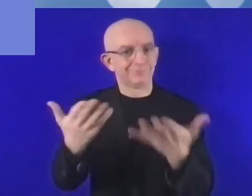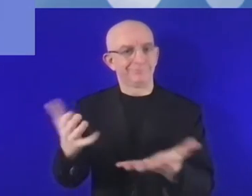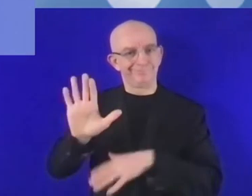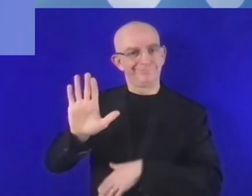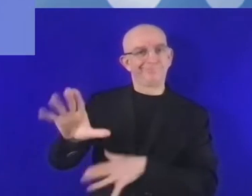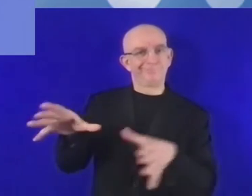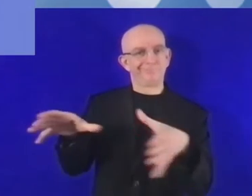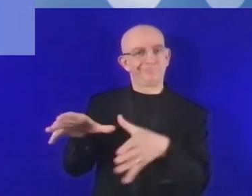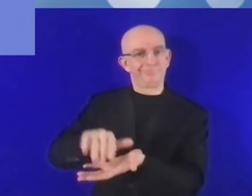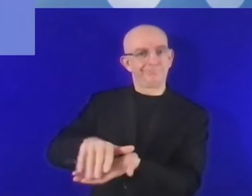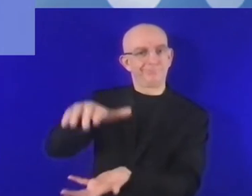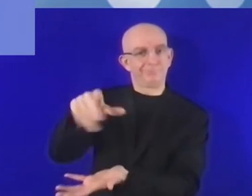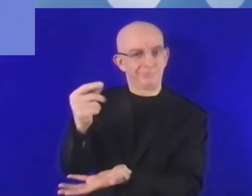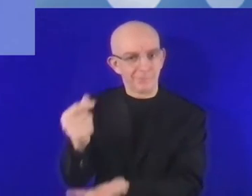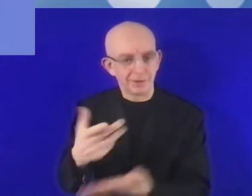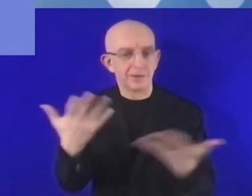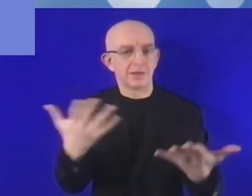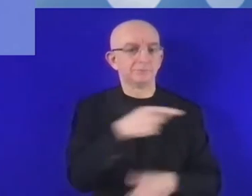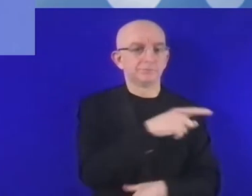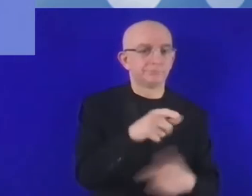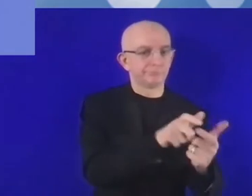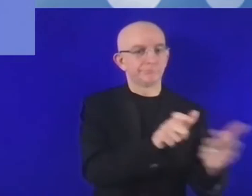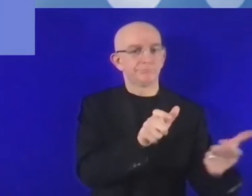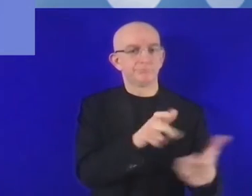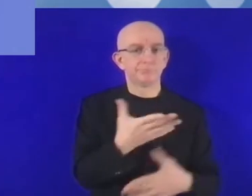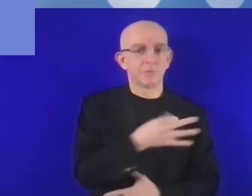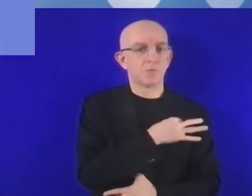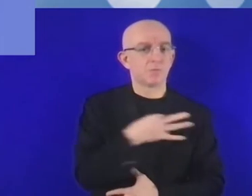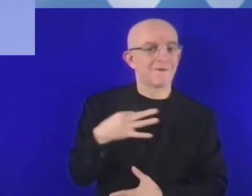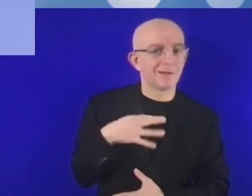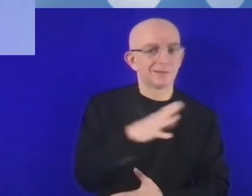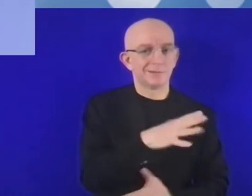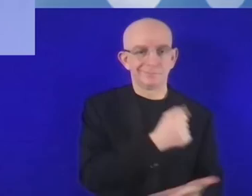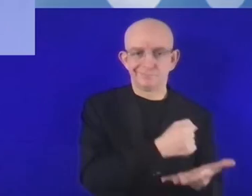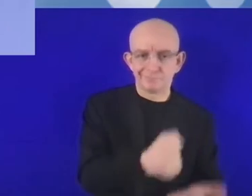I would like to start again and give the floor to Minister Huria Arimarty.